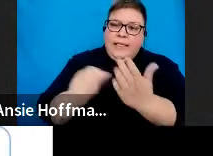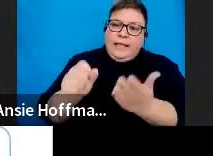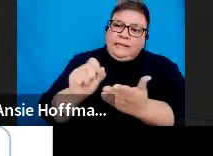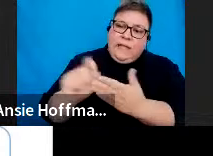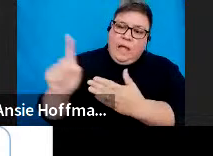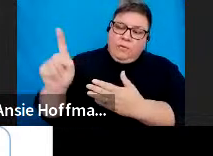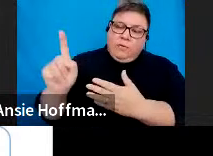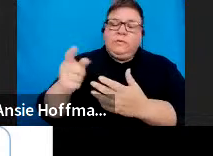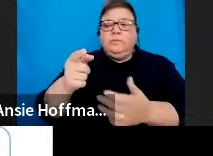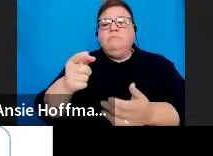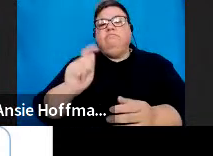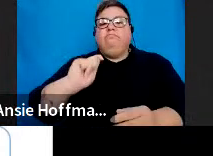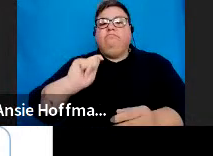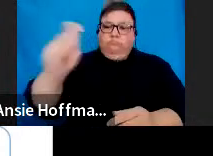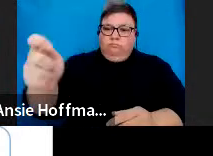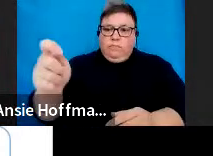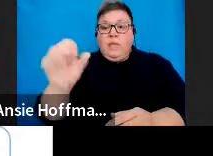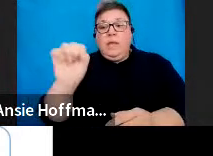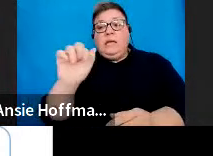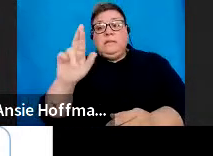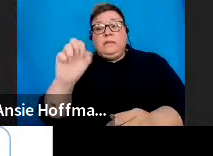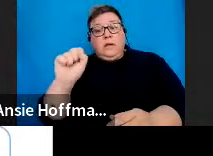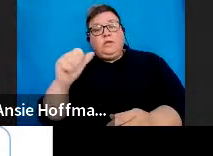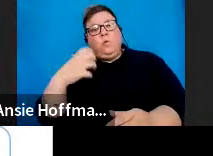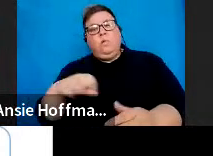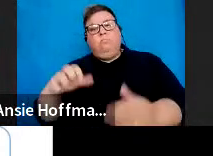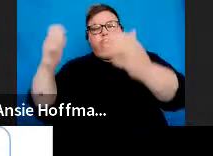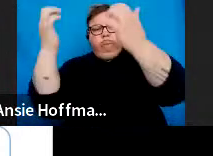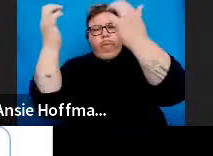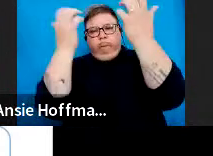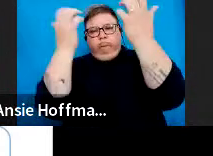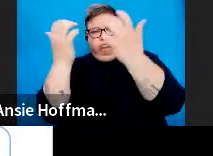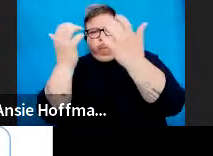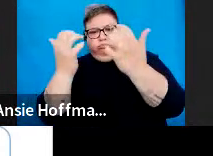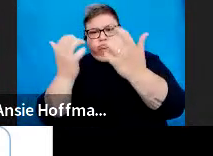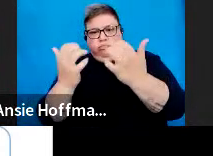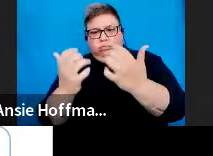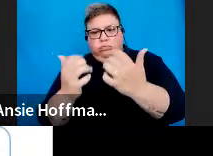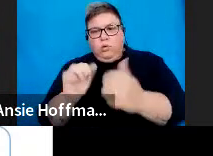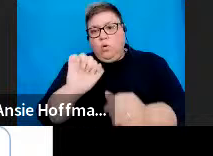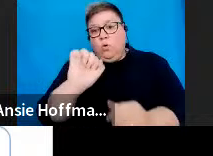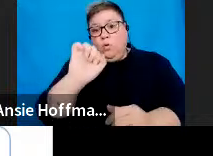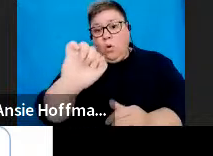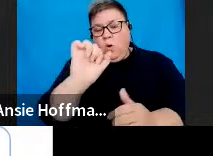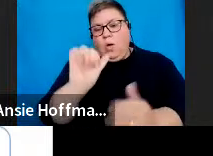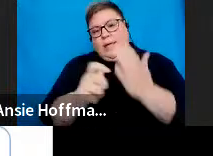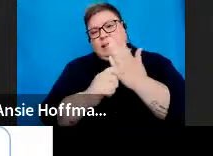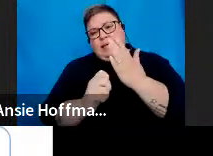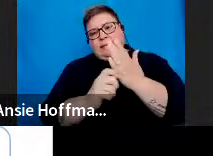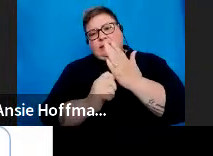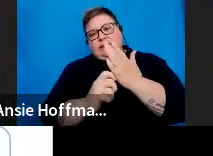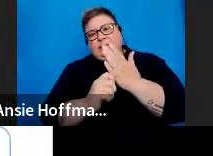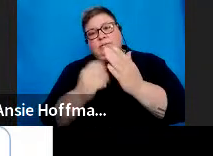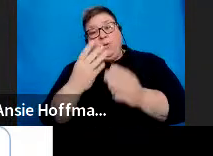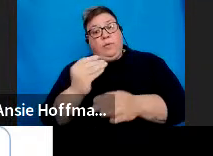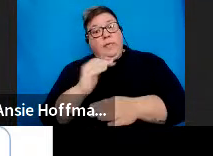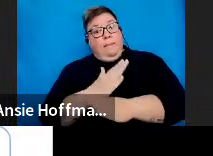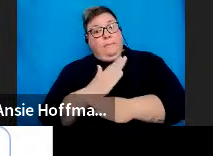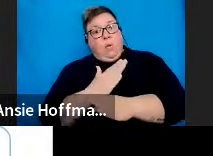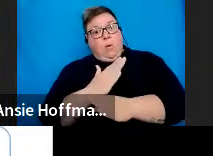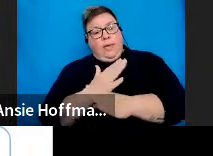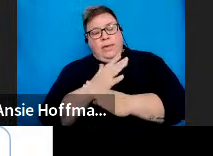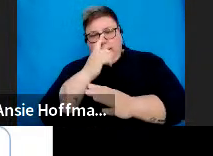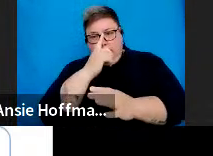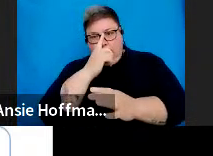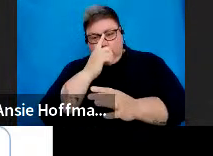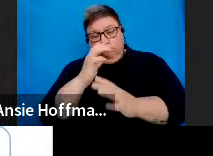sum payable. SAS will calculate the prescribed amount of employee's tax that has to be withheld from the specific